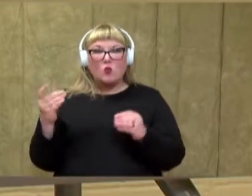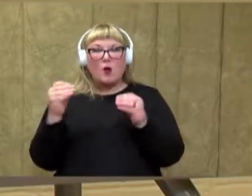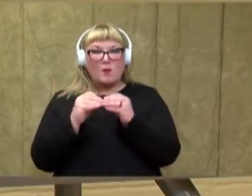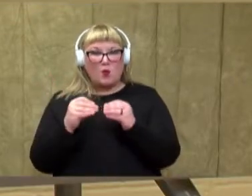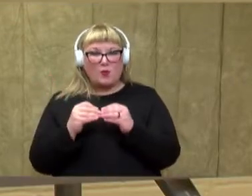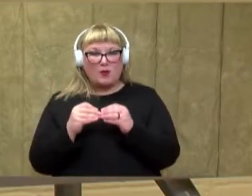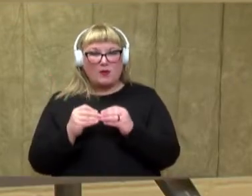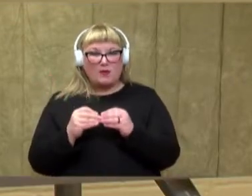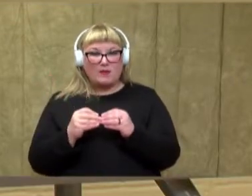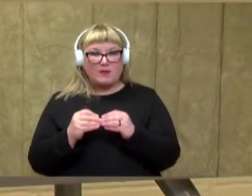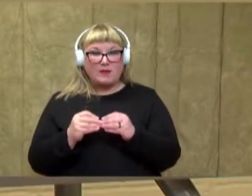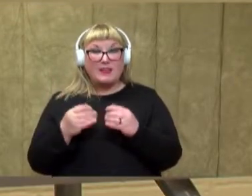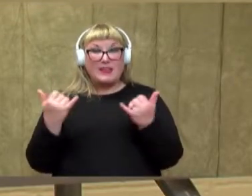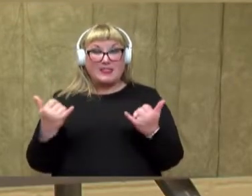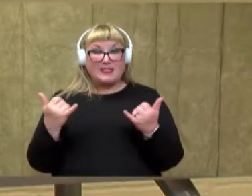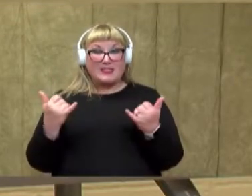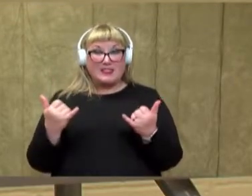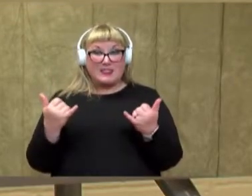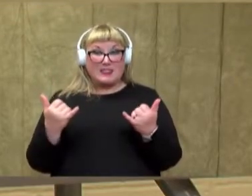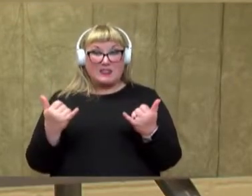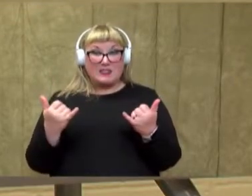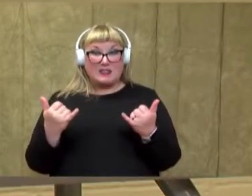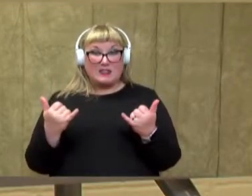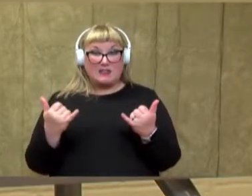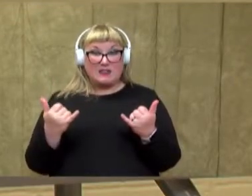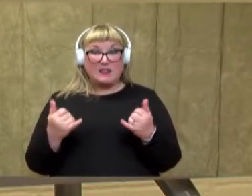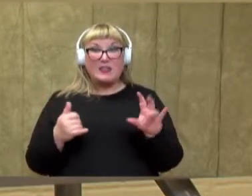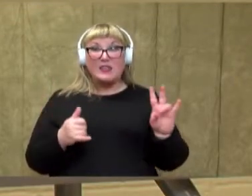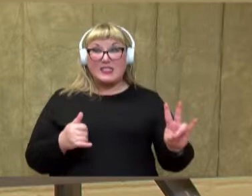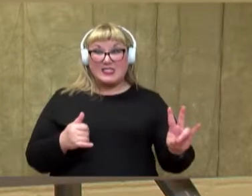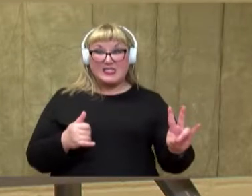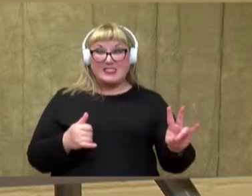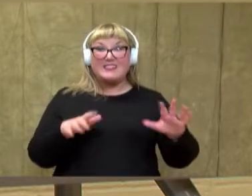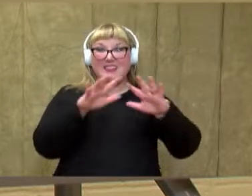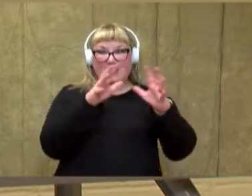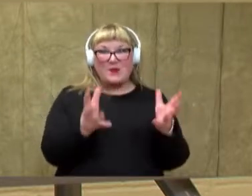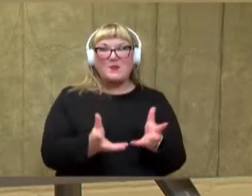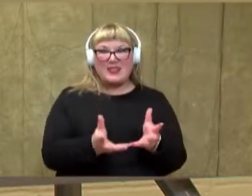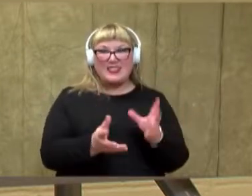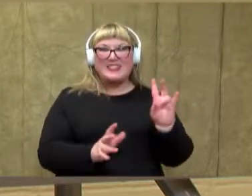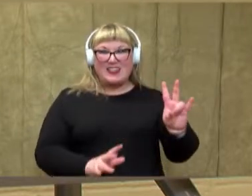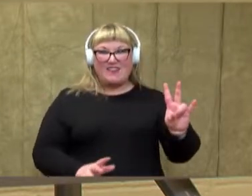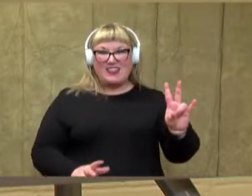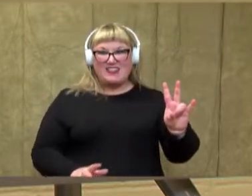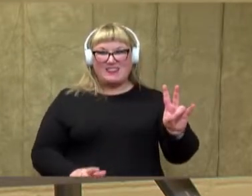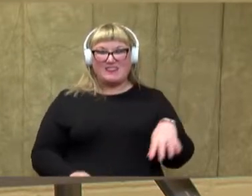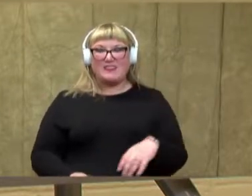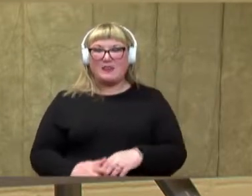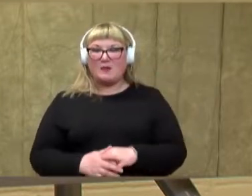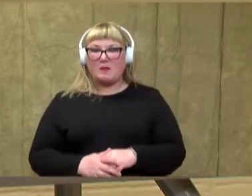This time, I'm going to put seven bees inside of our beehive.